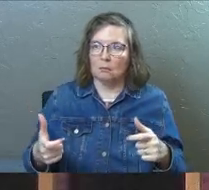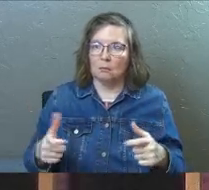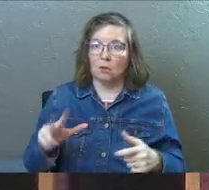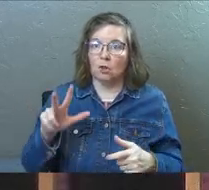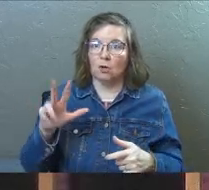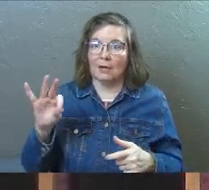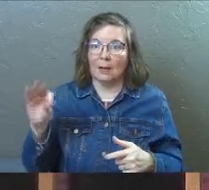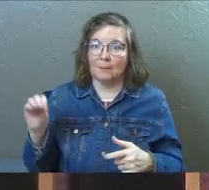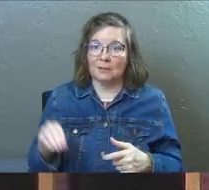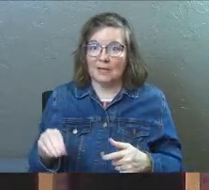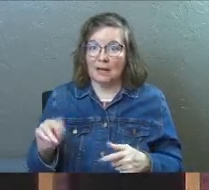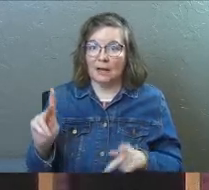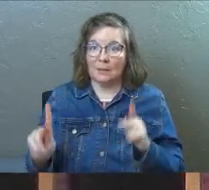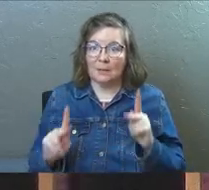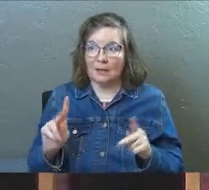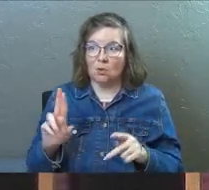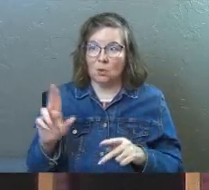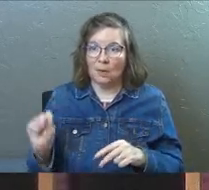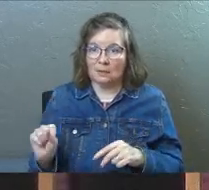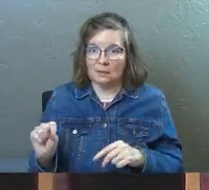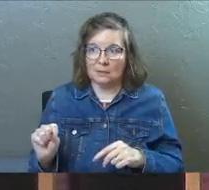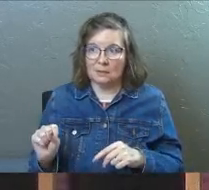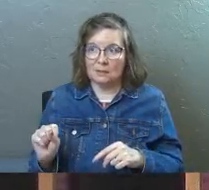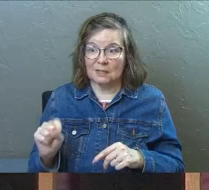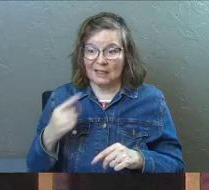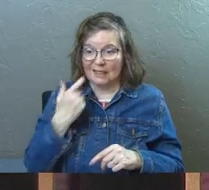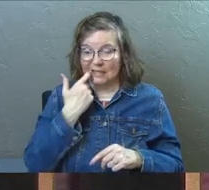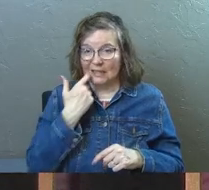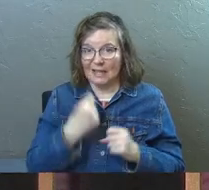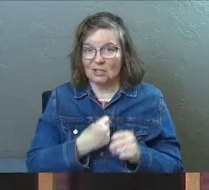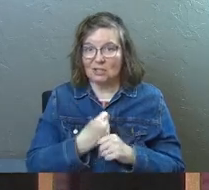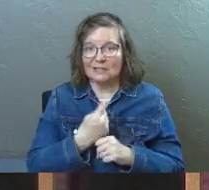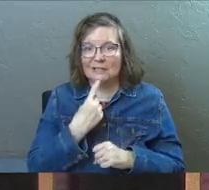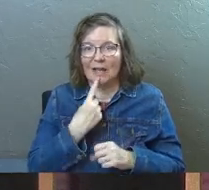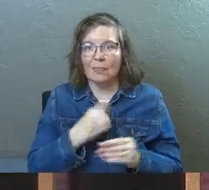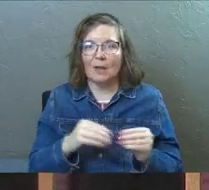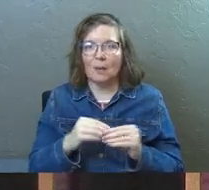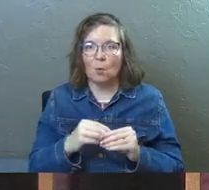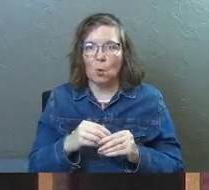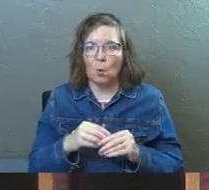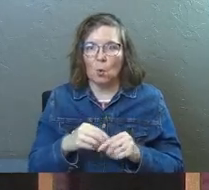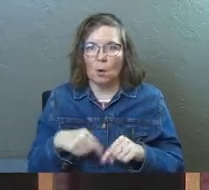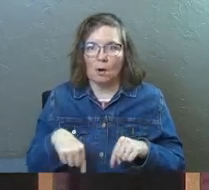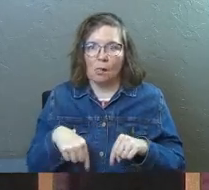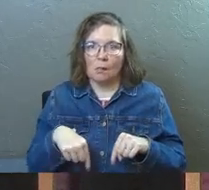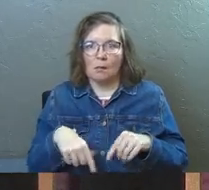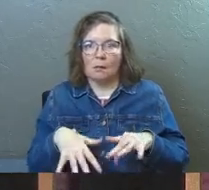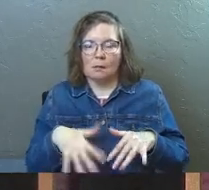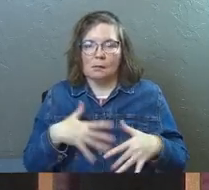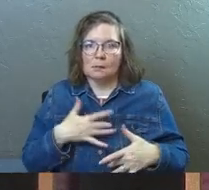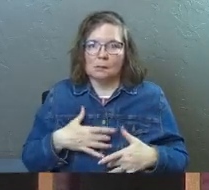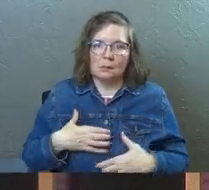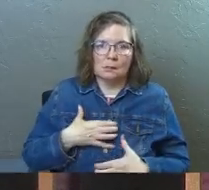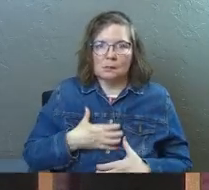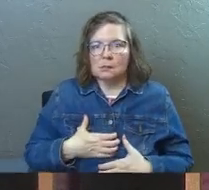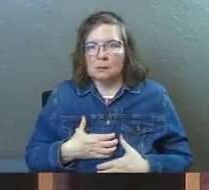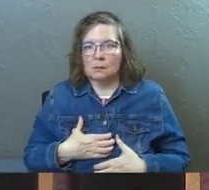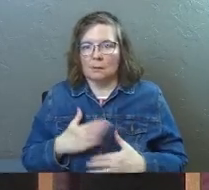39% of people in the U.S. this last year said they are more anxious than they were the year before.